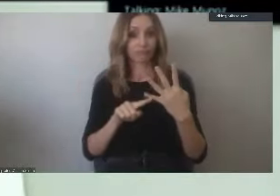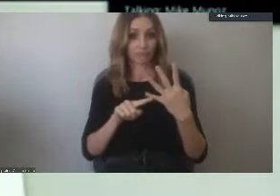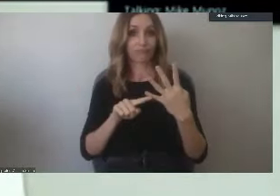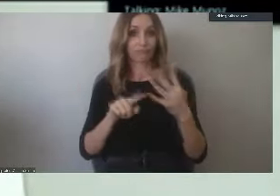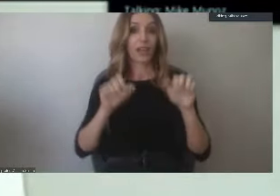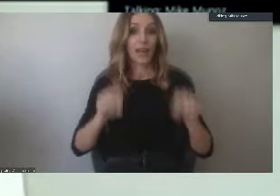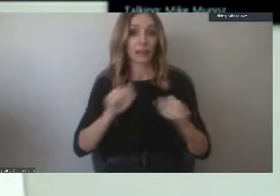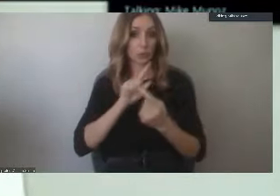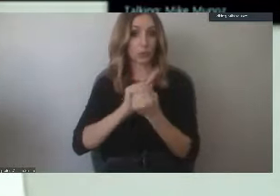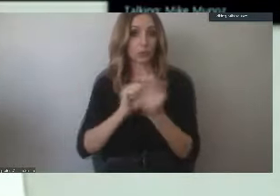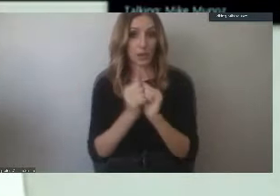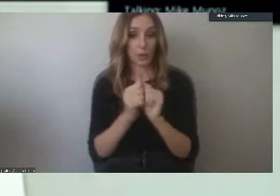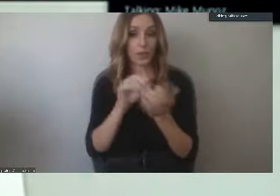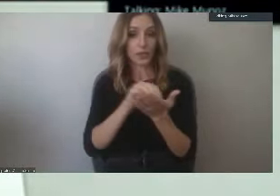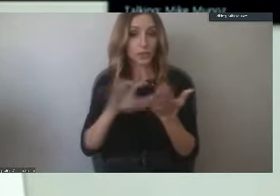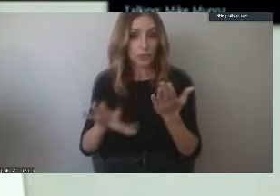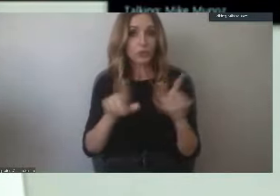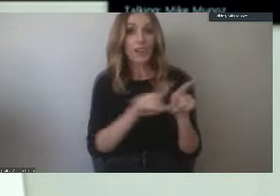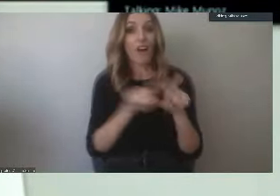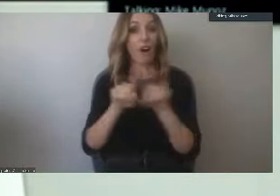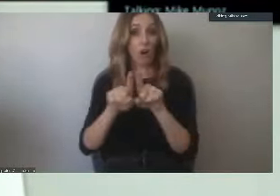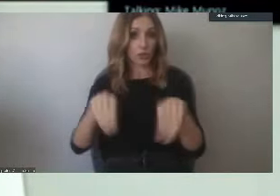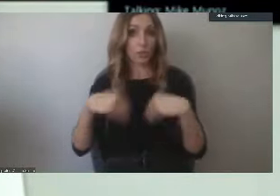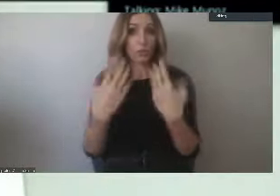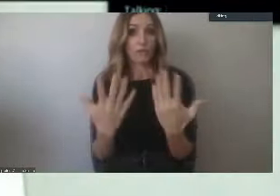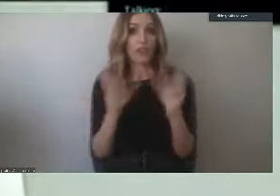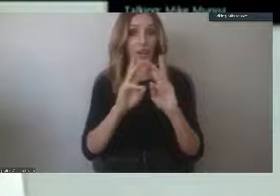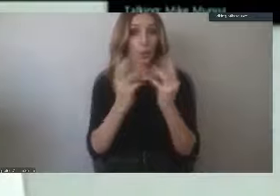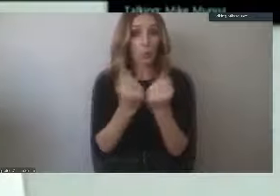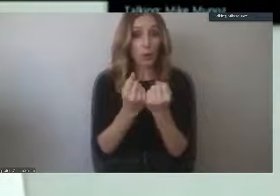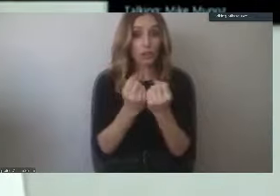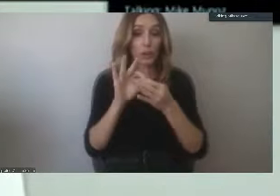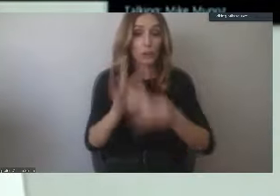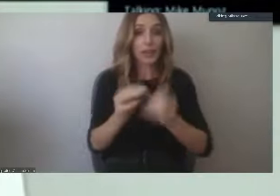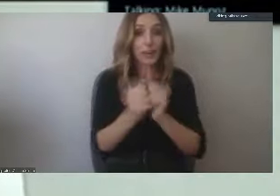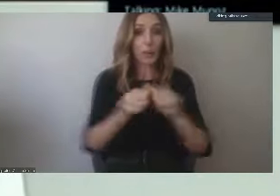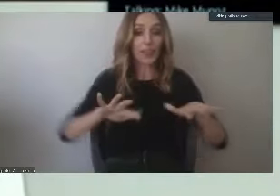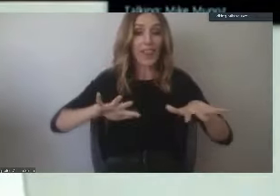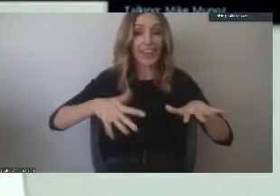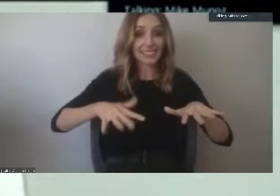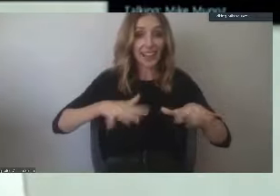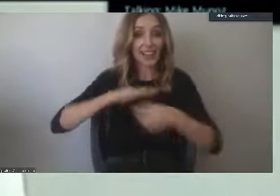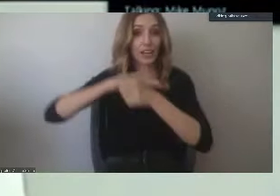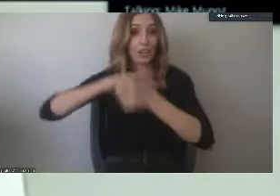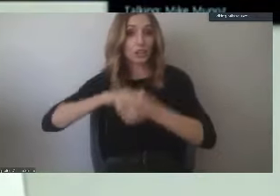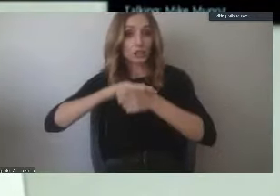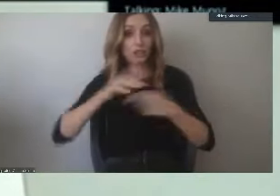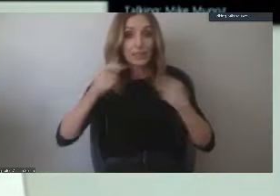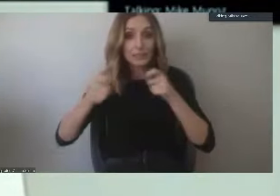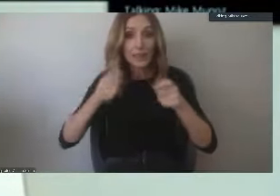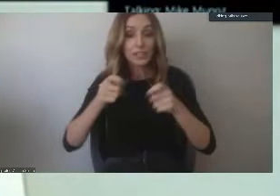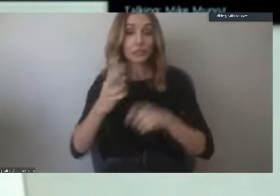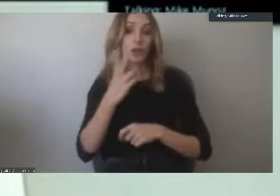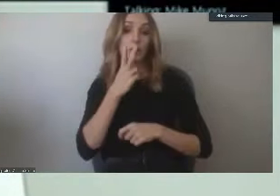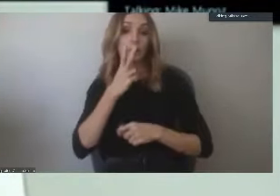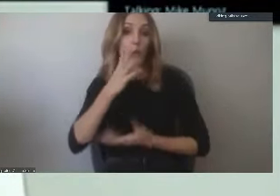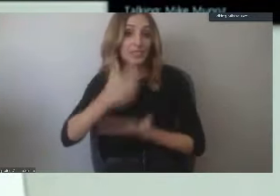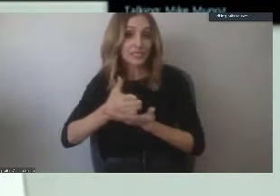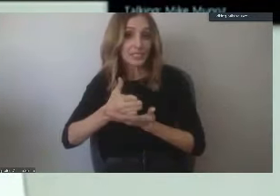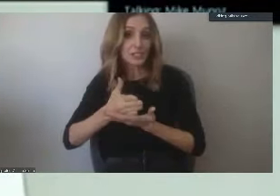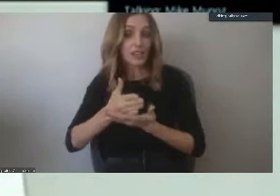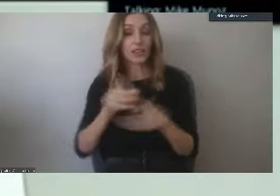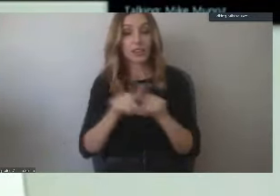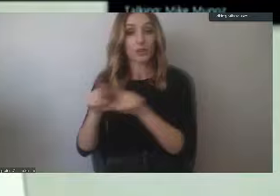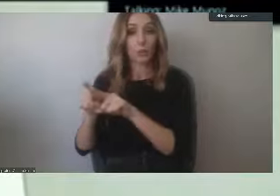wide range of workshop topics such as anxiety, stress management, smoking cessation, as well as suicide